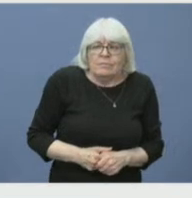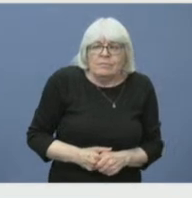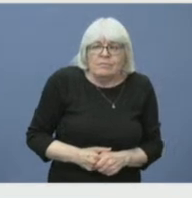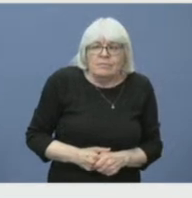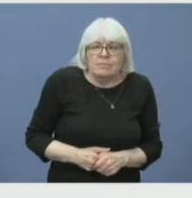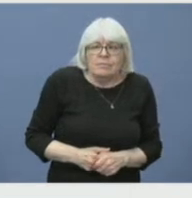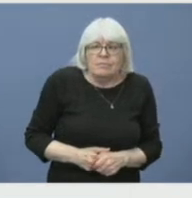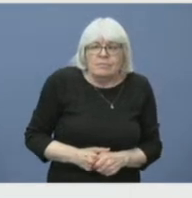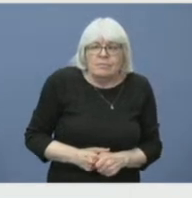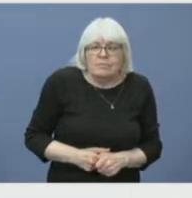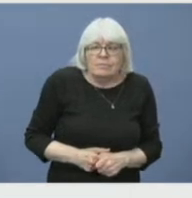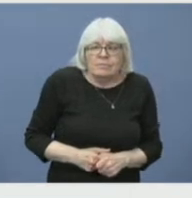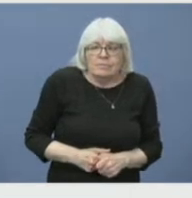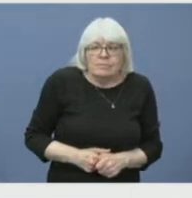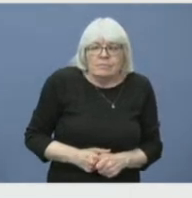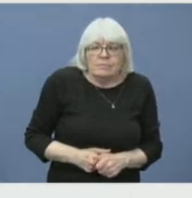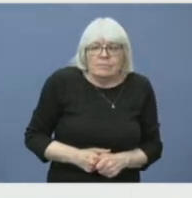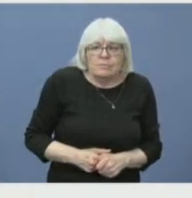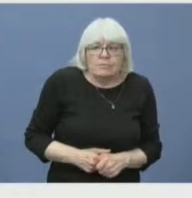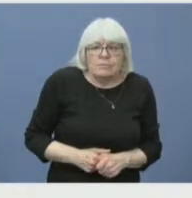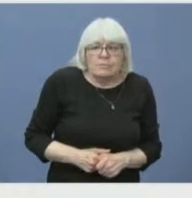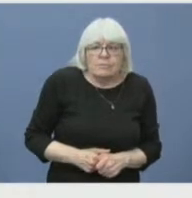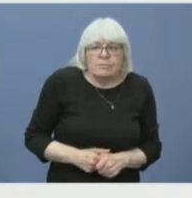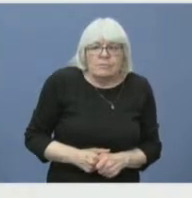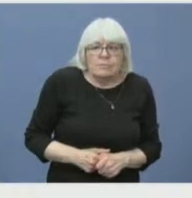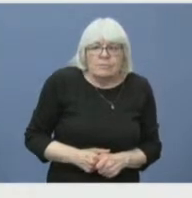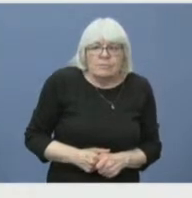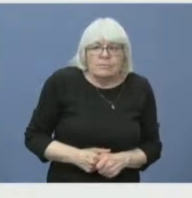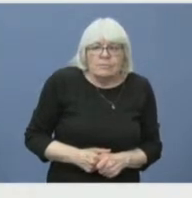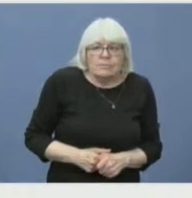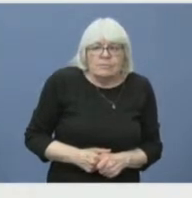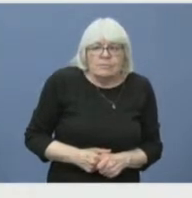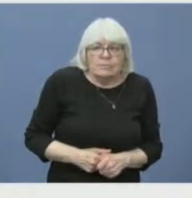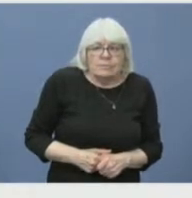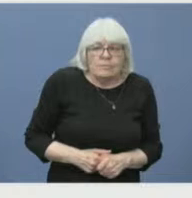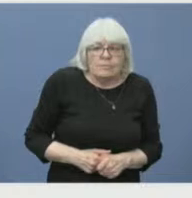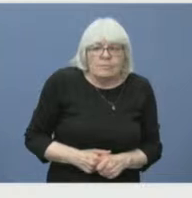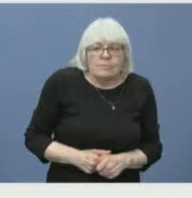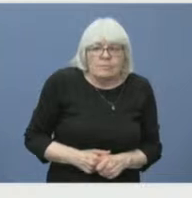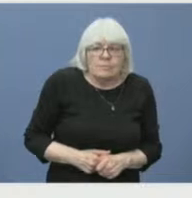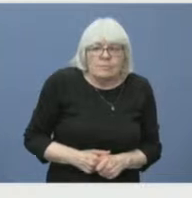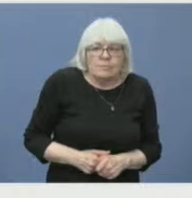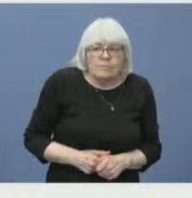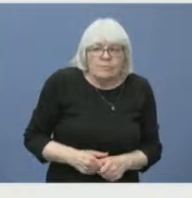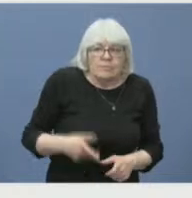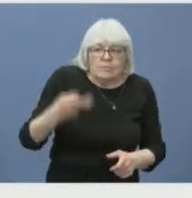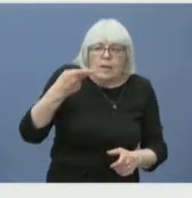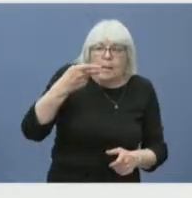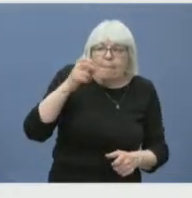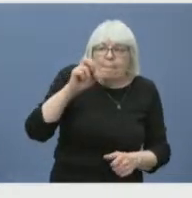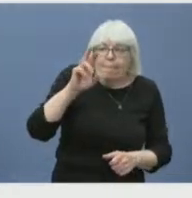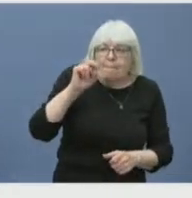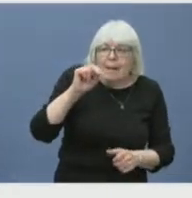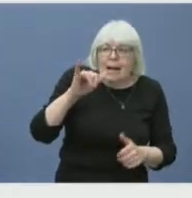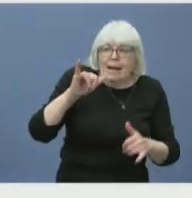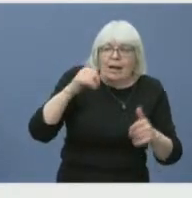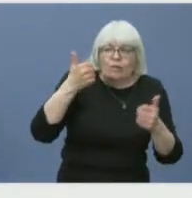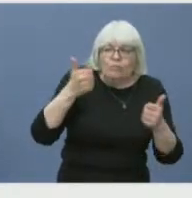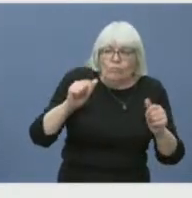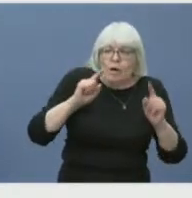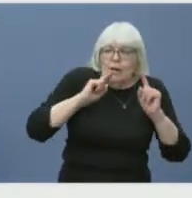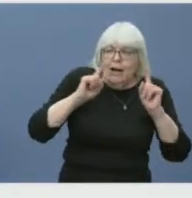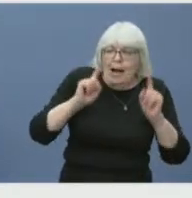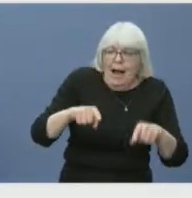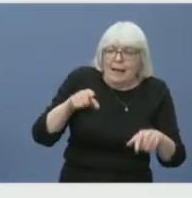Go ahead, Penny. Sorry, I can try to take this question. I know that our staff and the recovery team